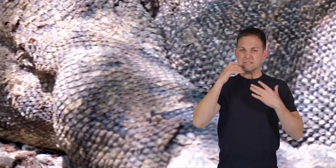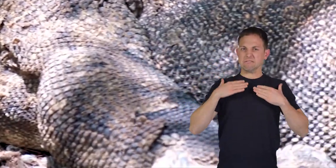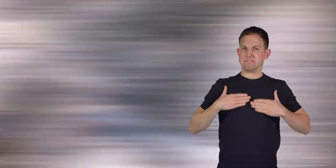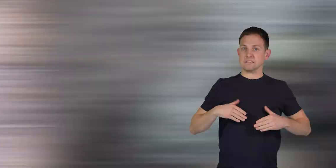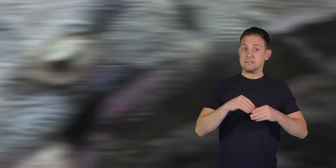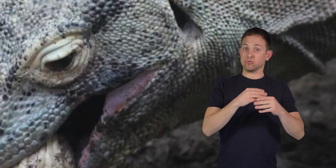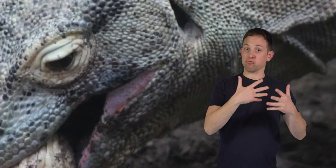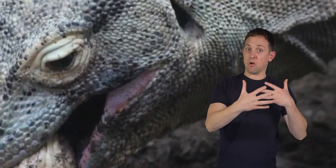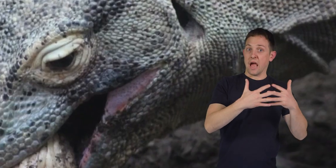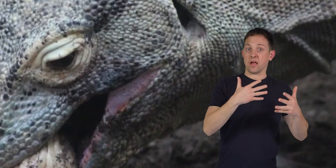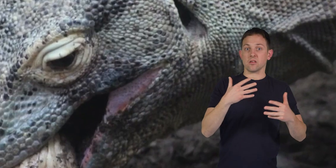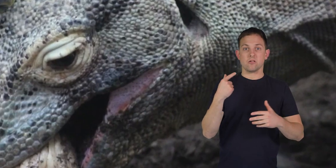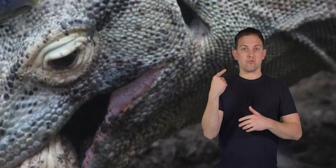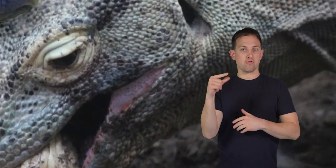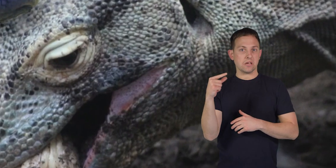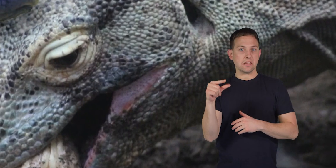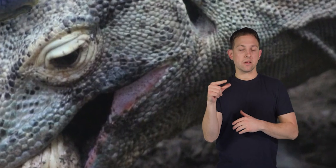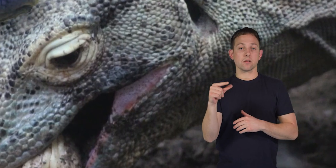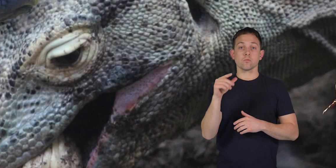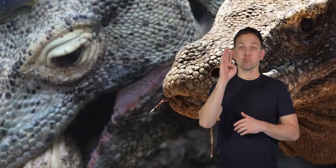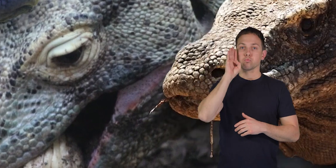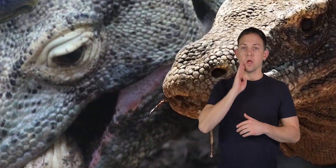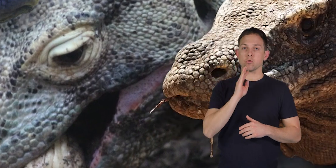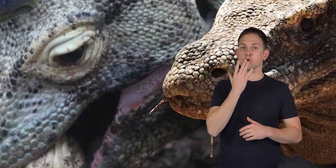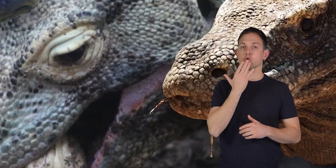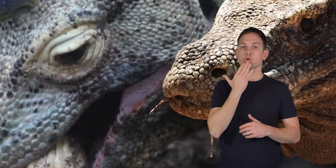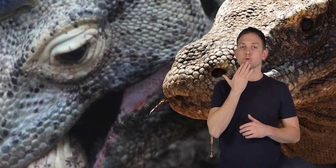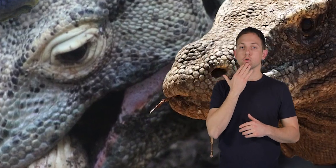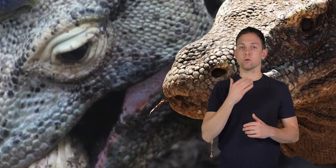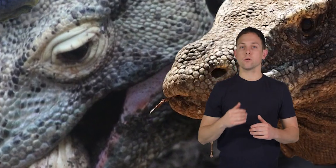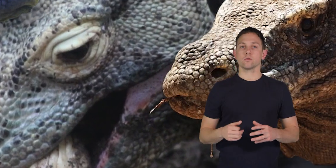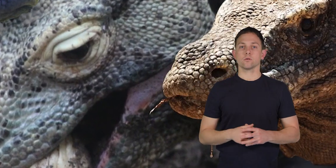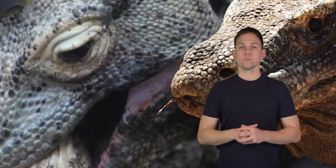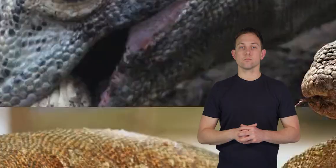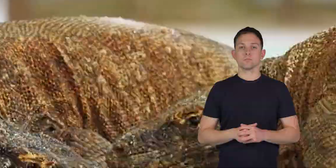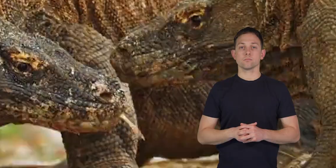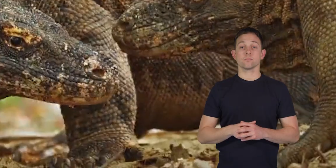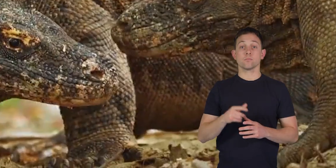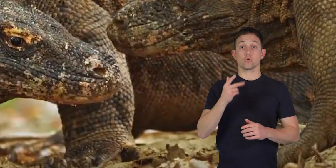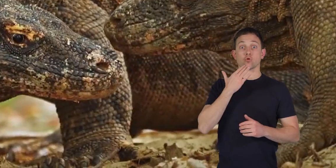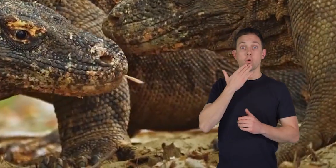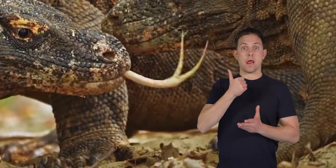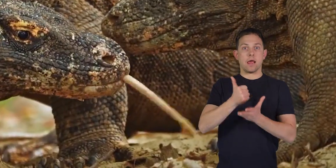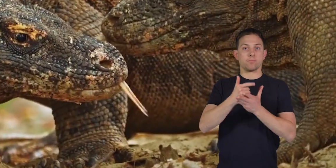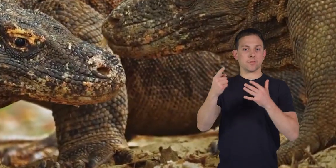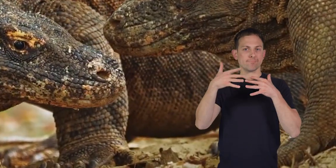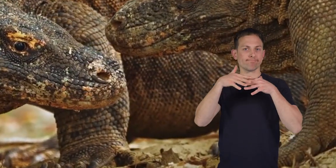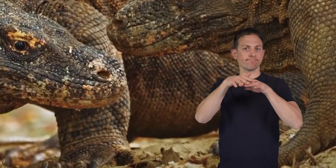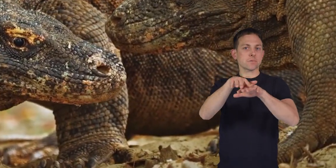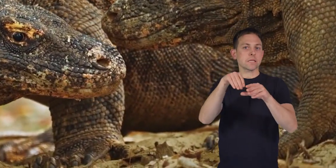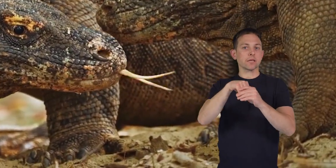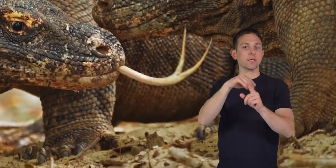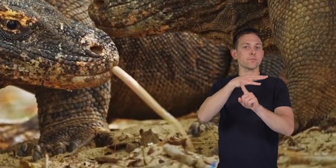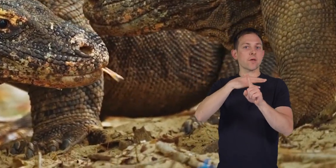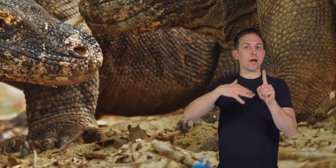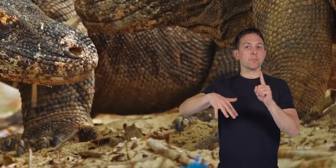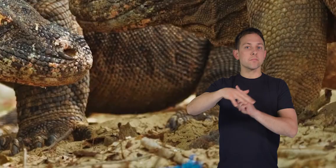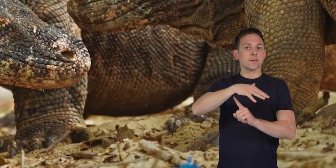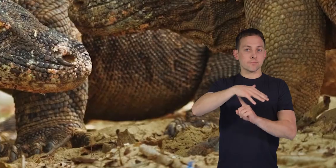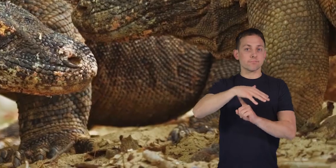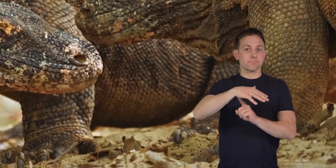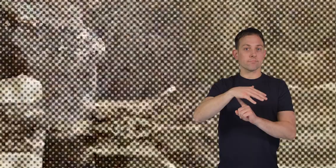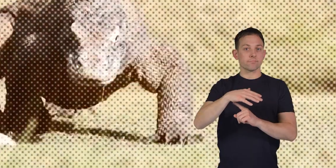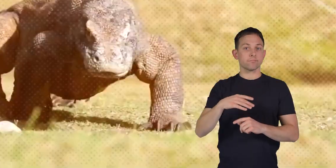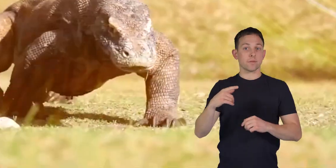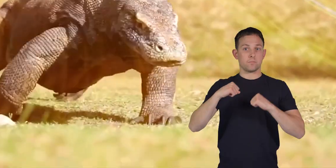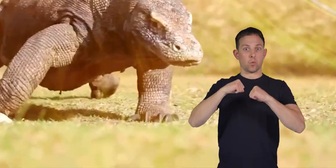that comes in gray, green, and brown colors. This coloring helps them blend into their